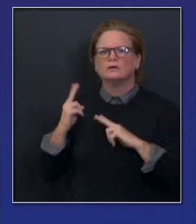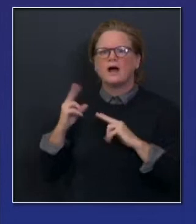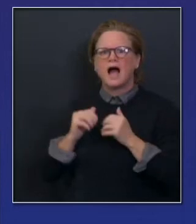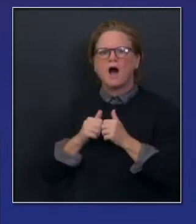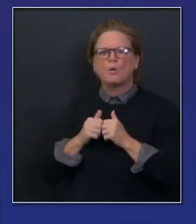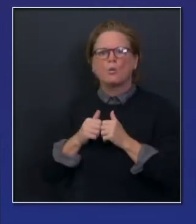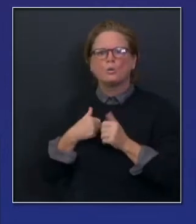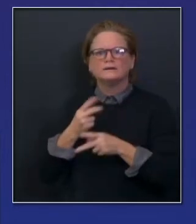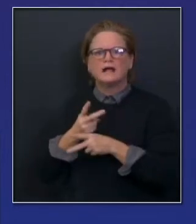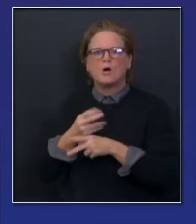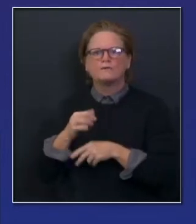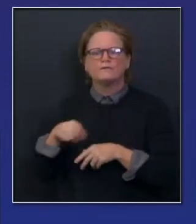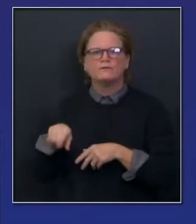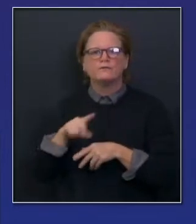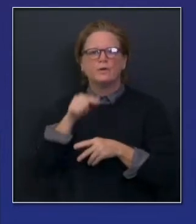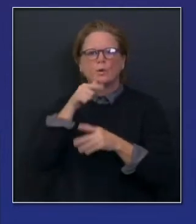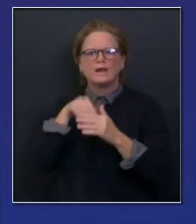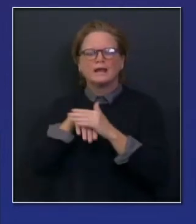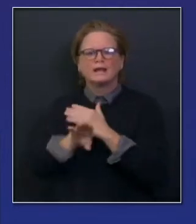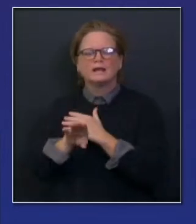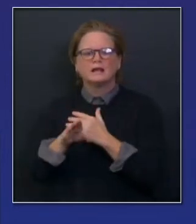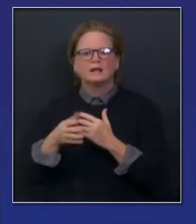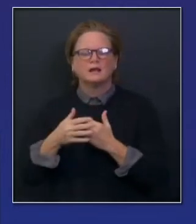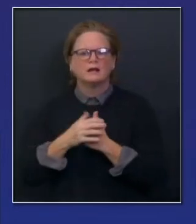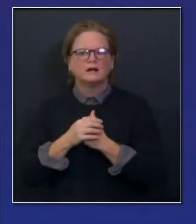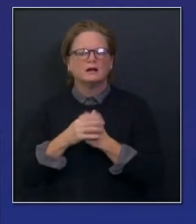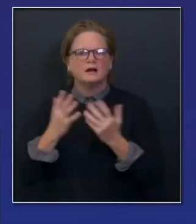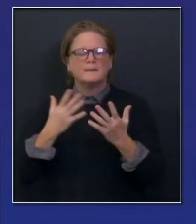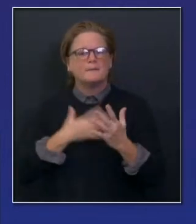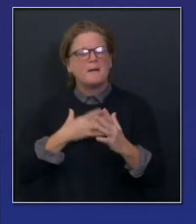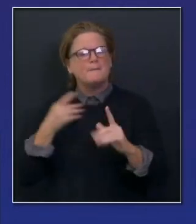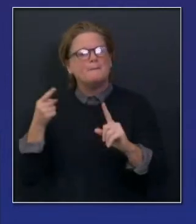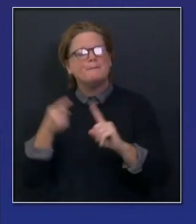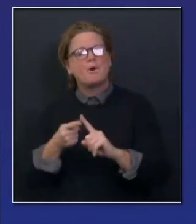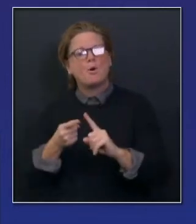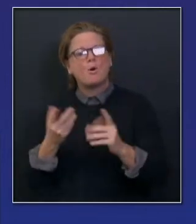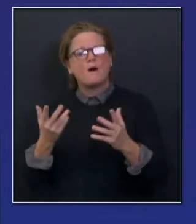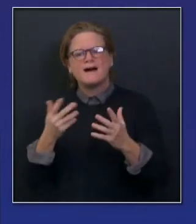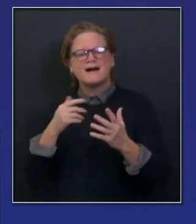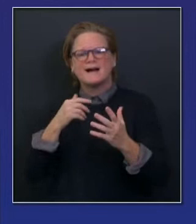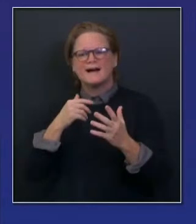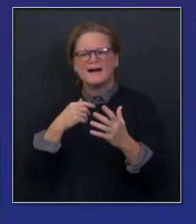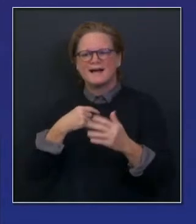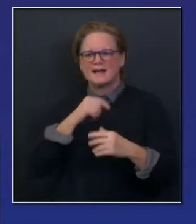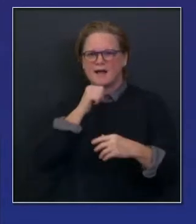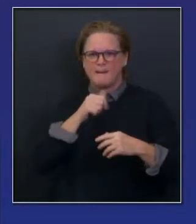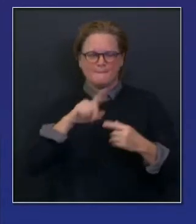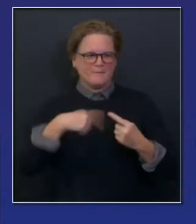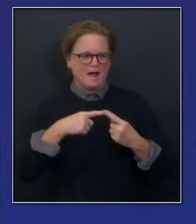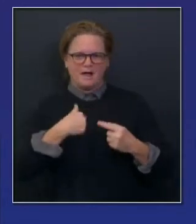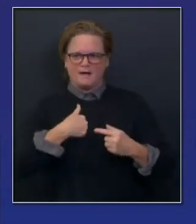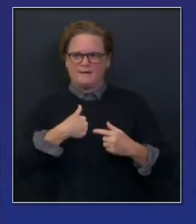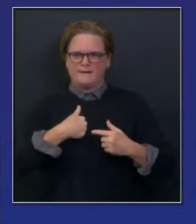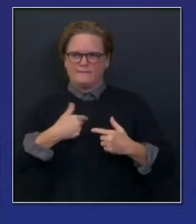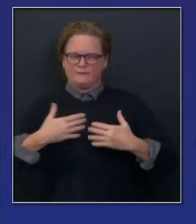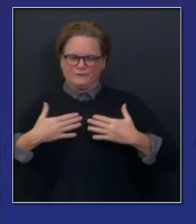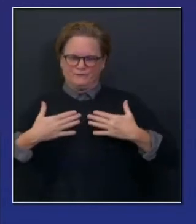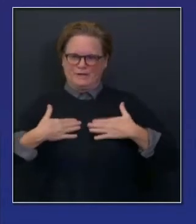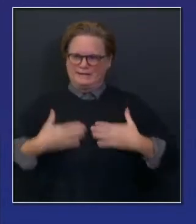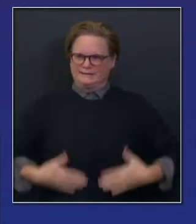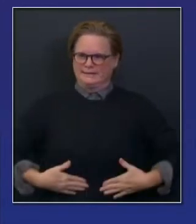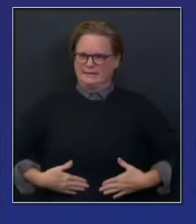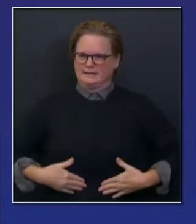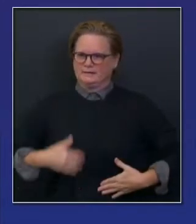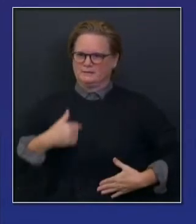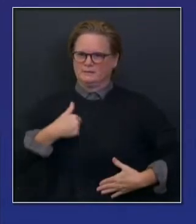emphasize, that staffing is the biggest issue. It's not physical conditions, meaning it's not the rooms